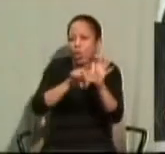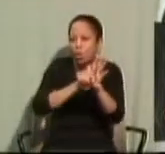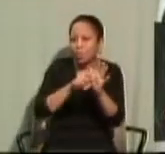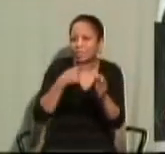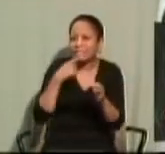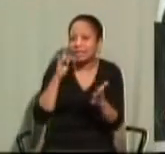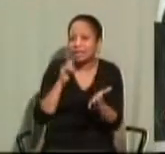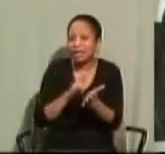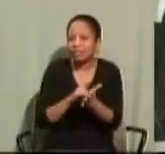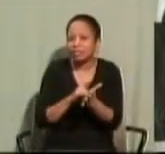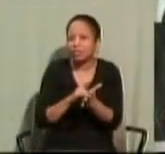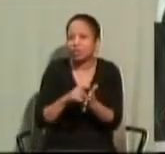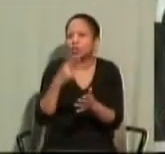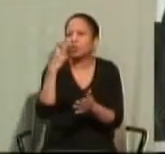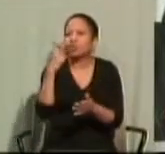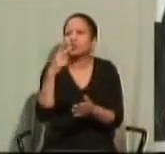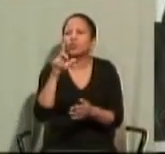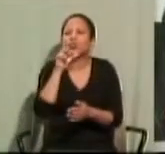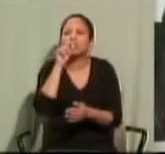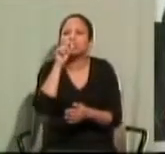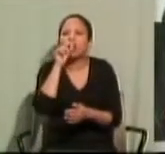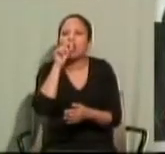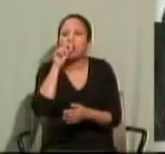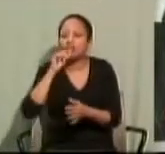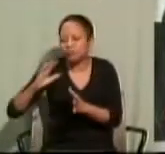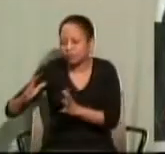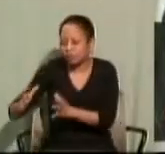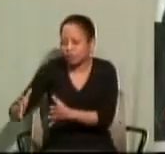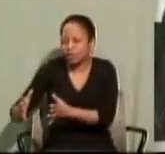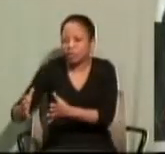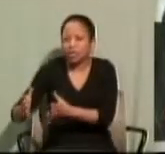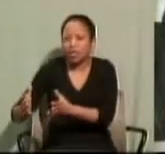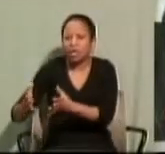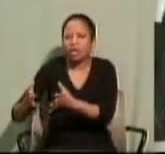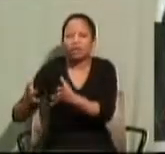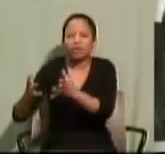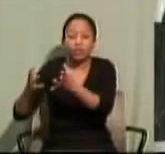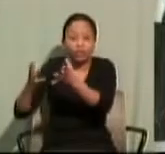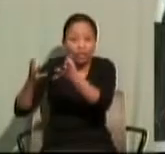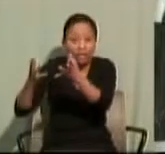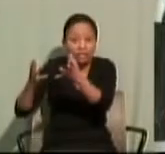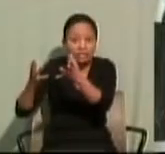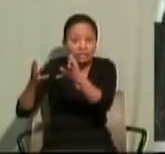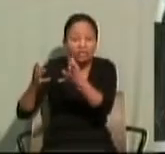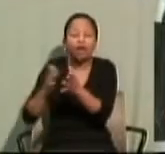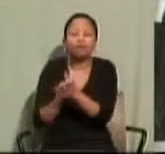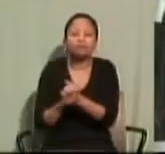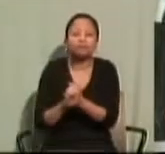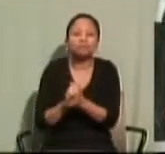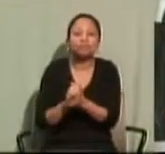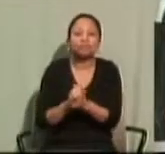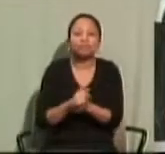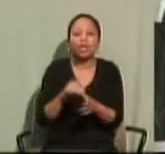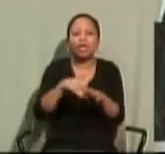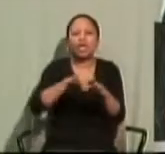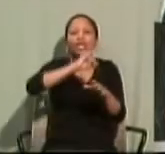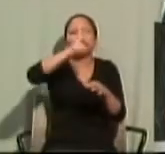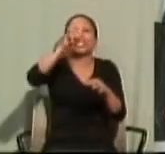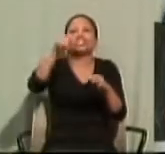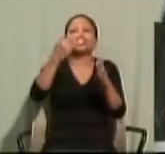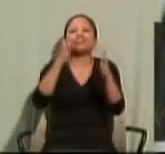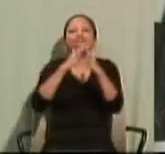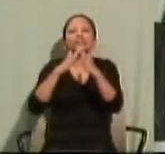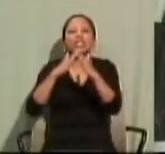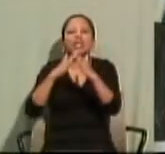a pair of turtle doves or two young pigeons. Now in Jerusalem, there was a